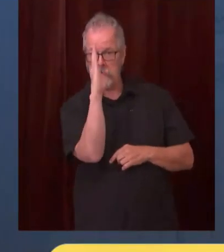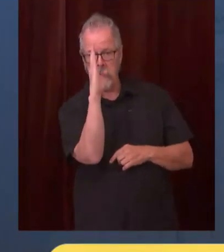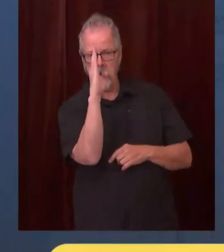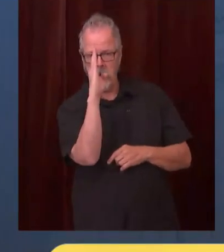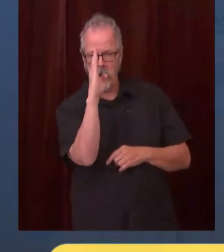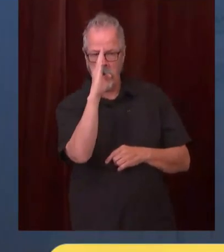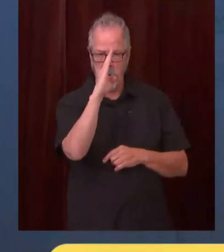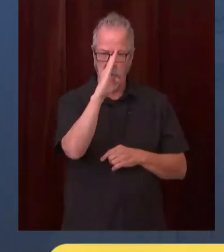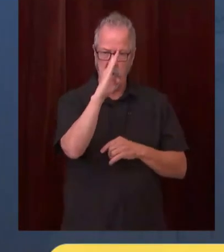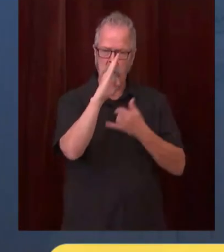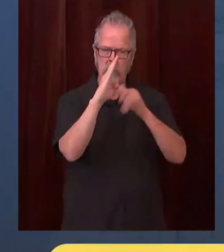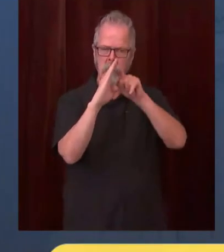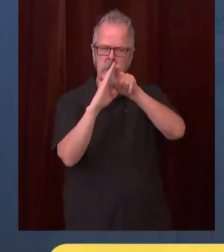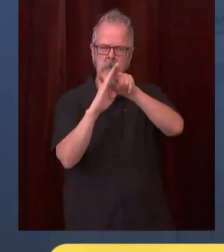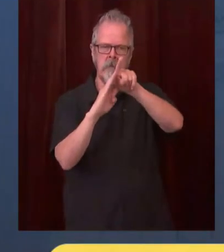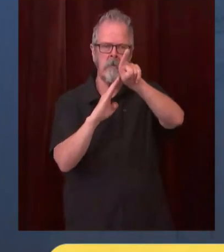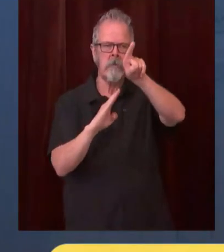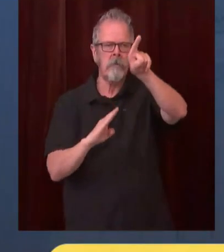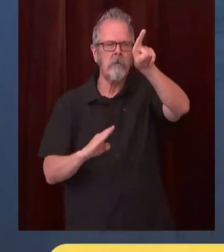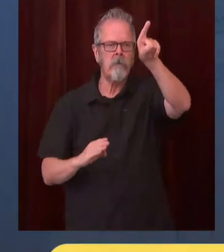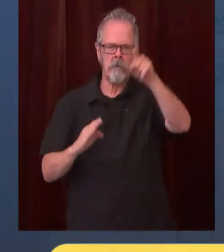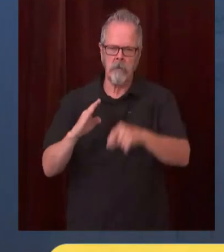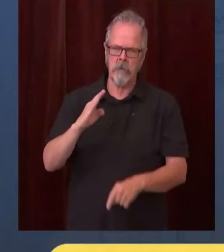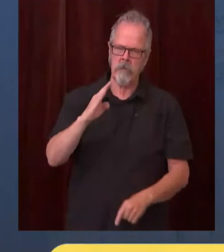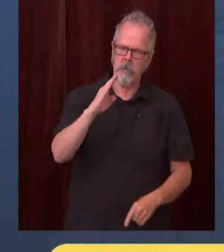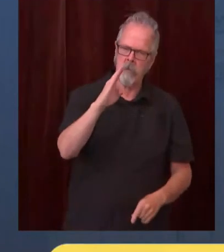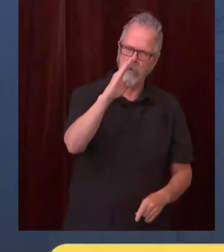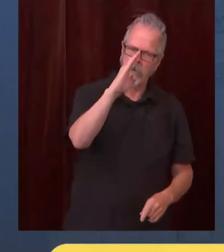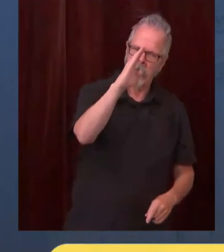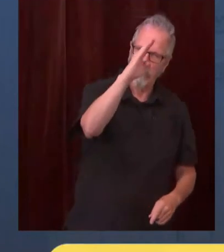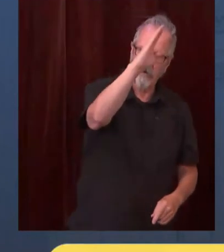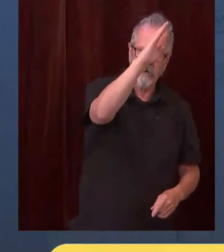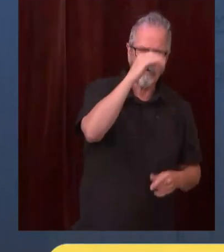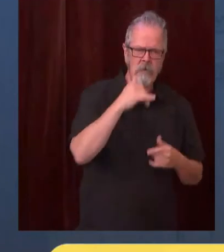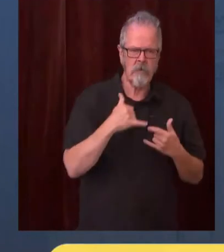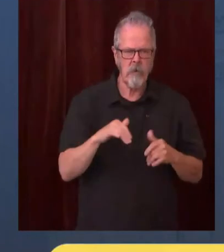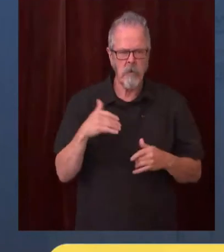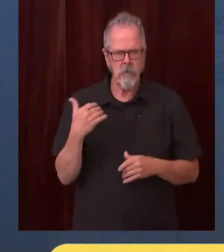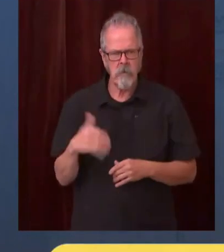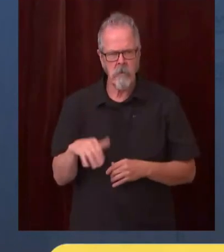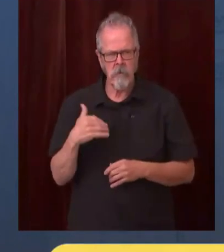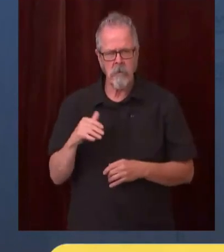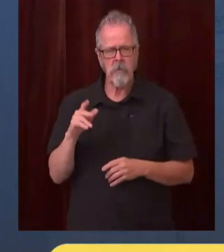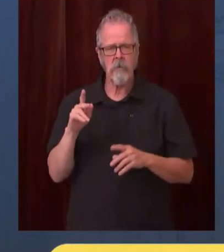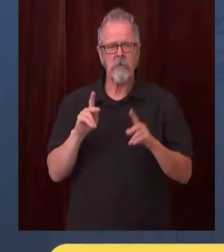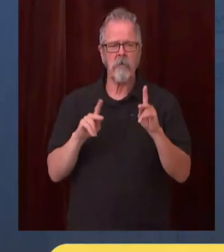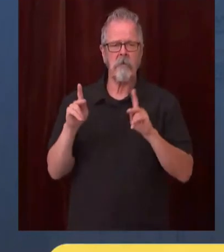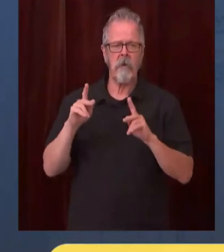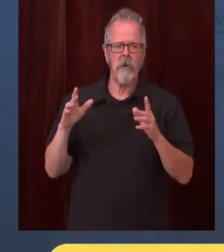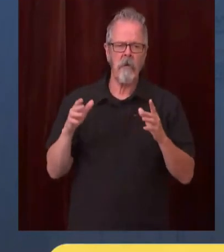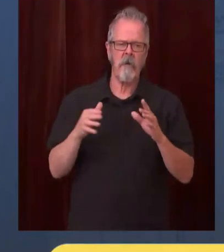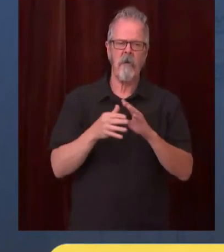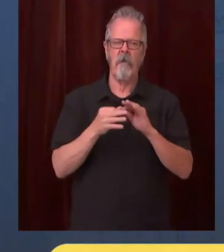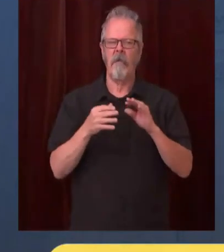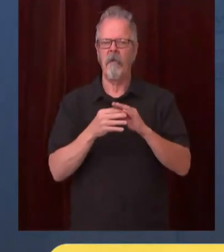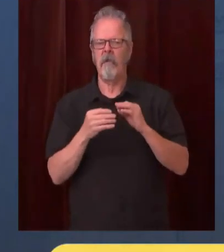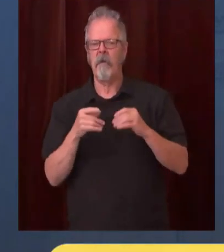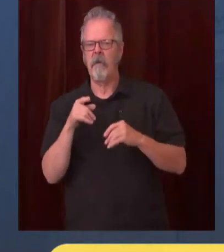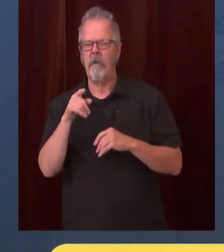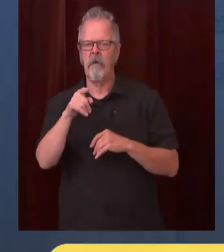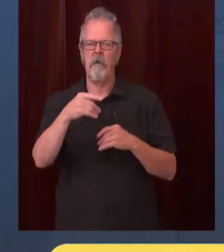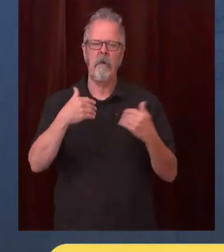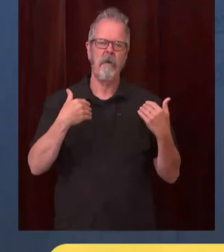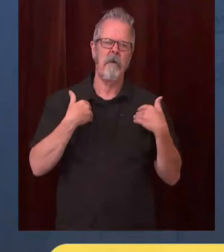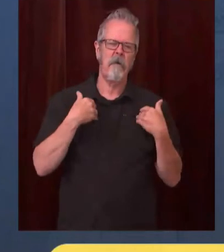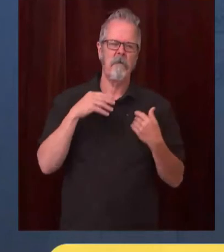conspiracy theories about microchips in this vaccine and start listening to their physicians